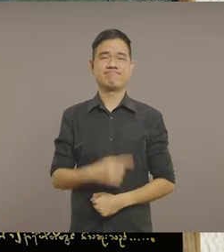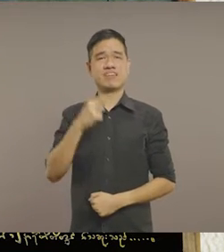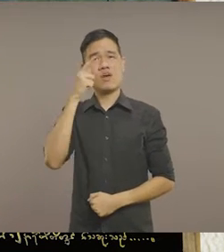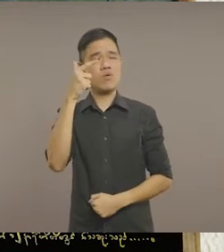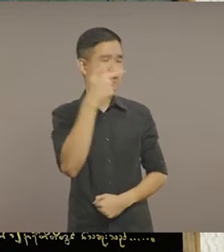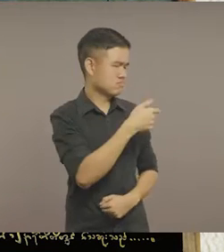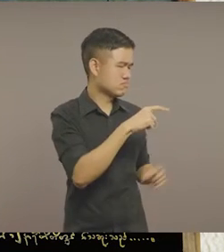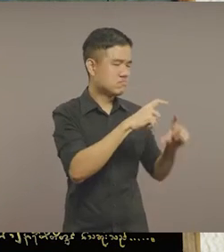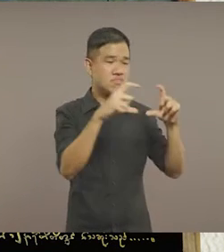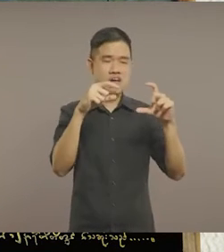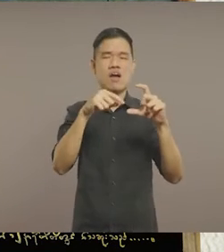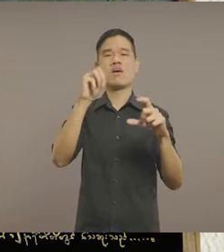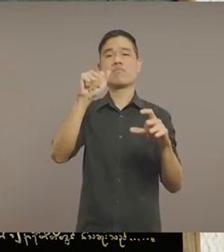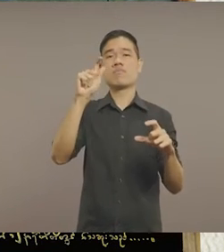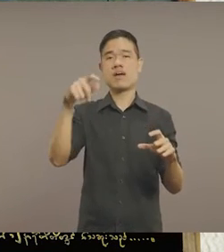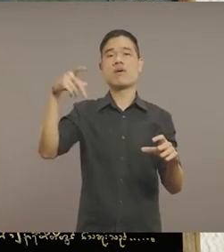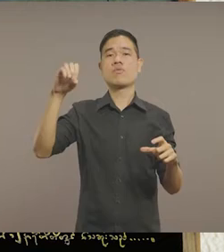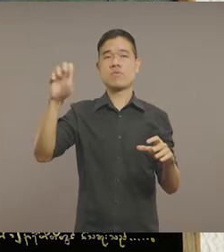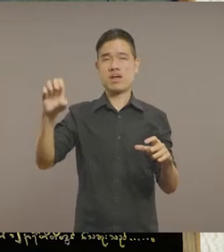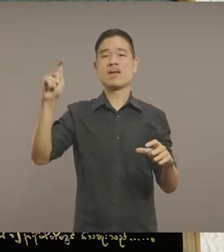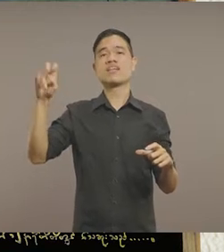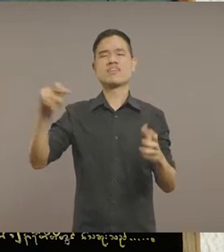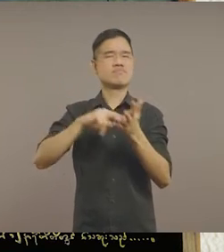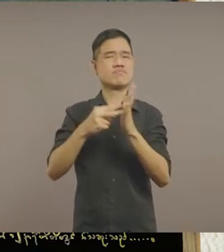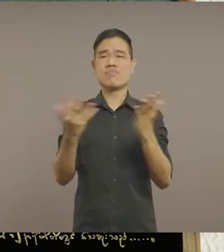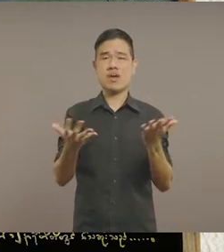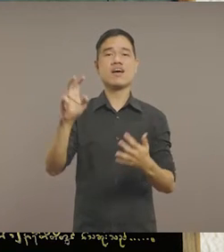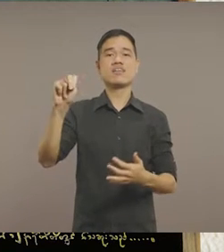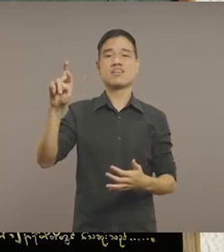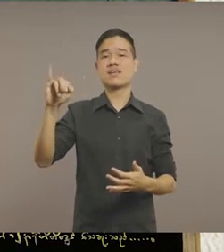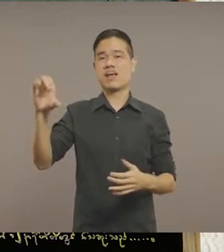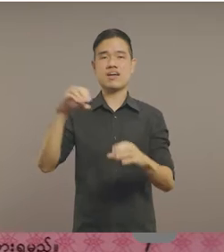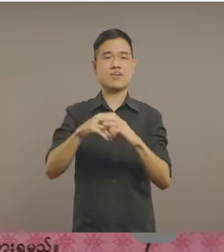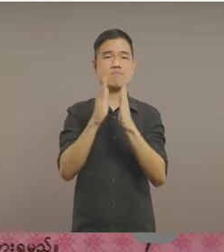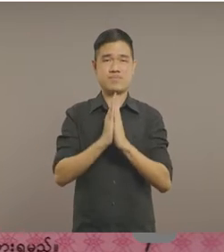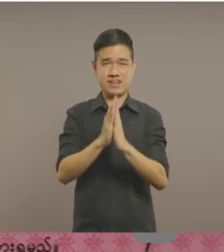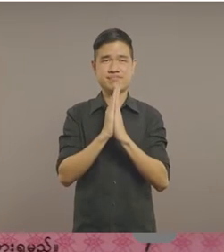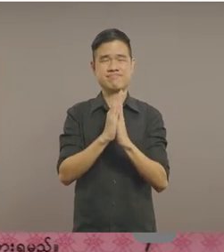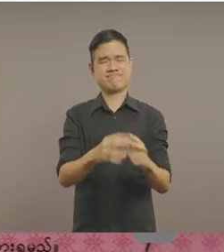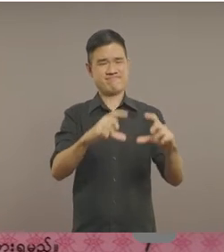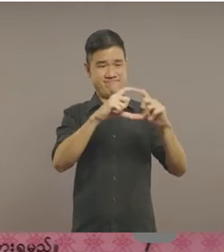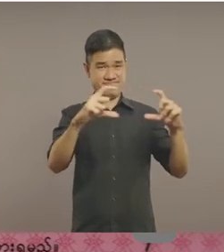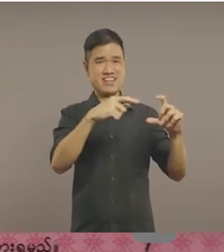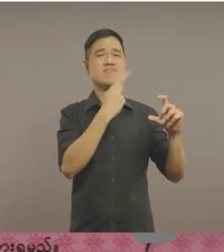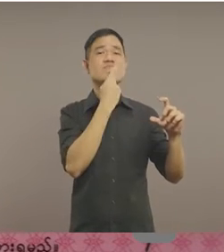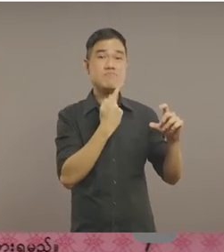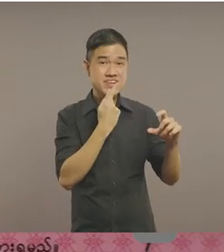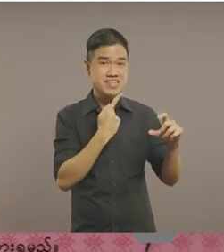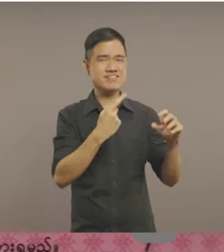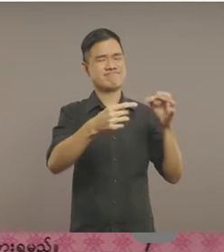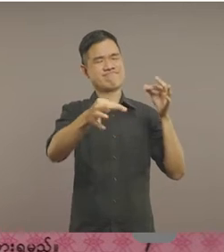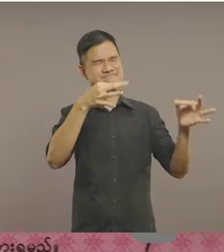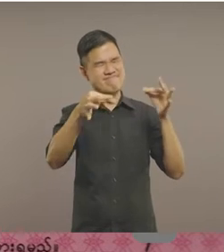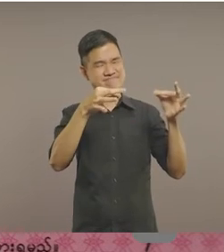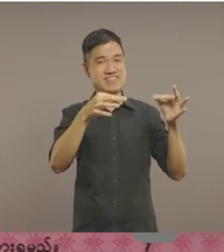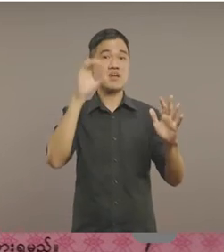I went back to look at my maponte, which means National Registration Card in Burmese. And it is a pink cardboard card,